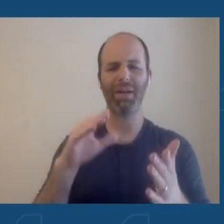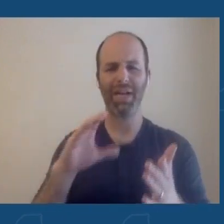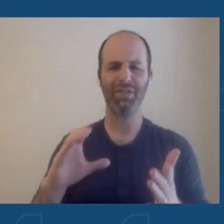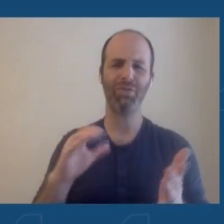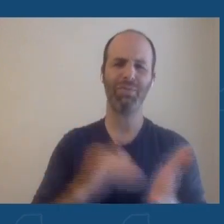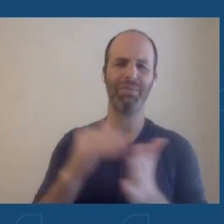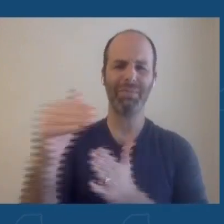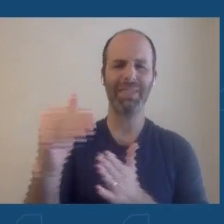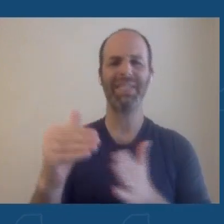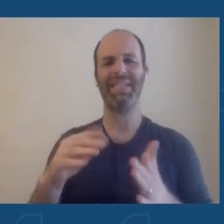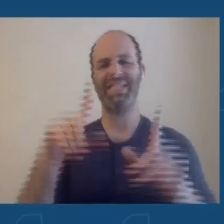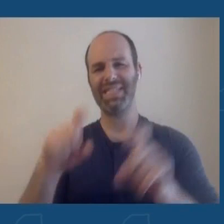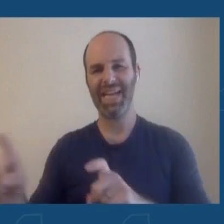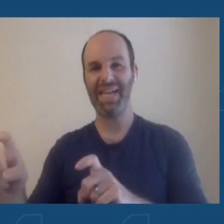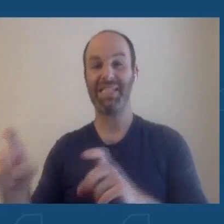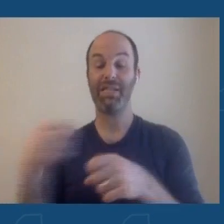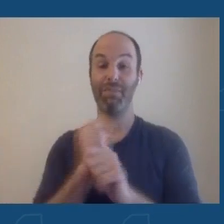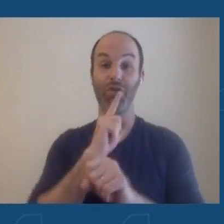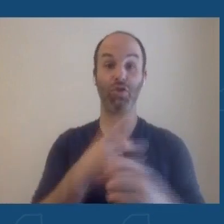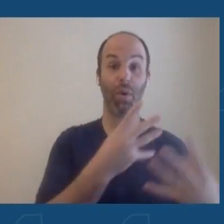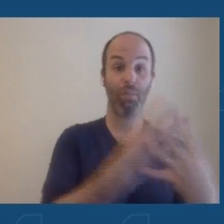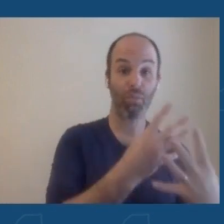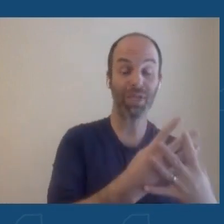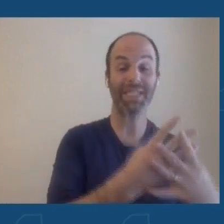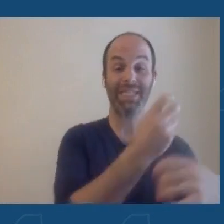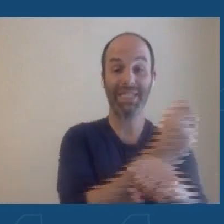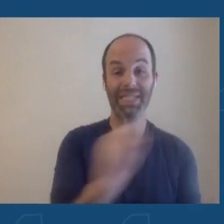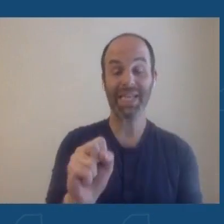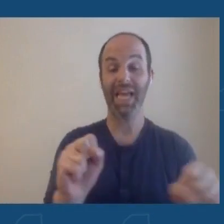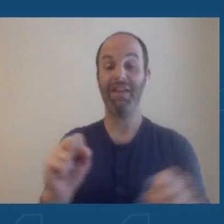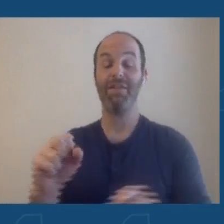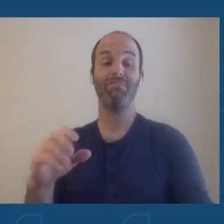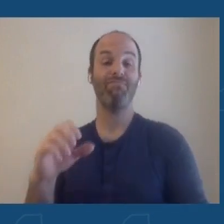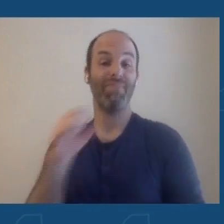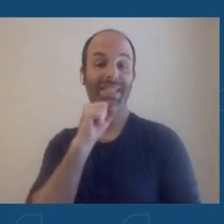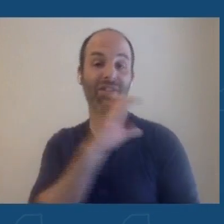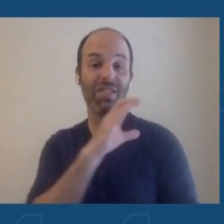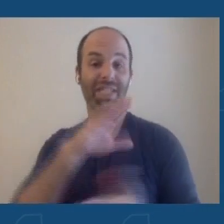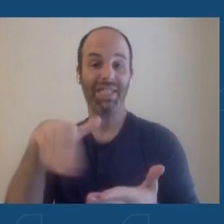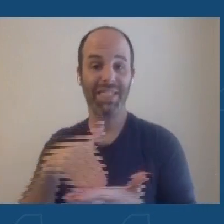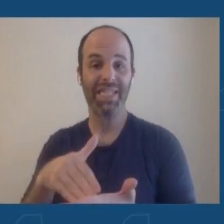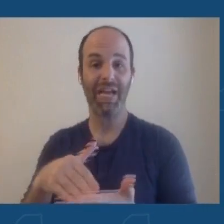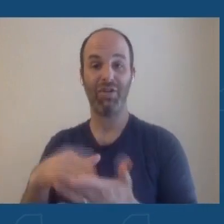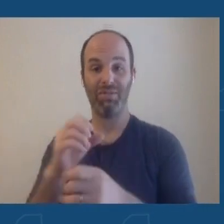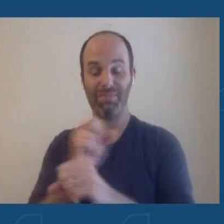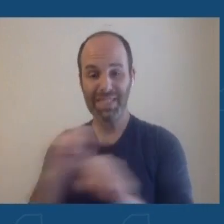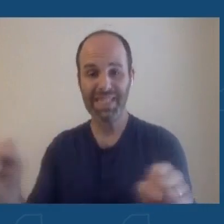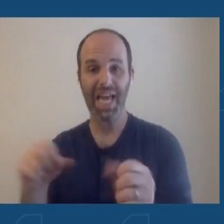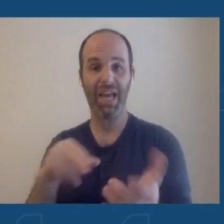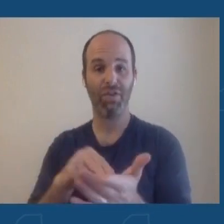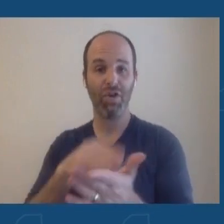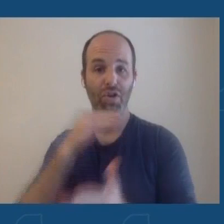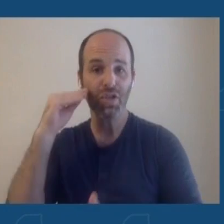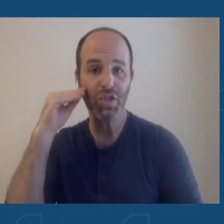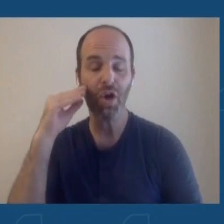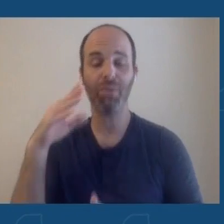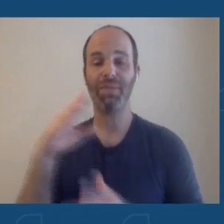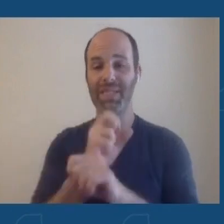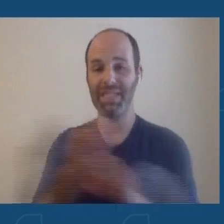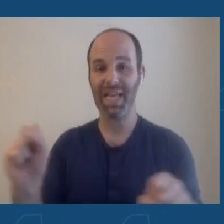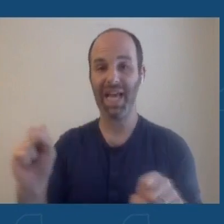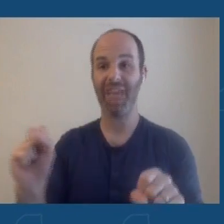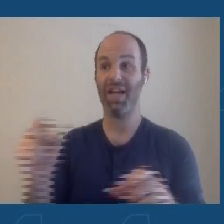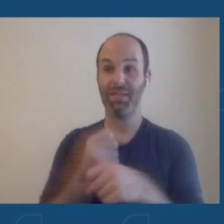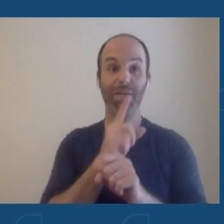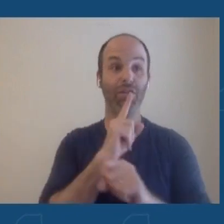our prisons safe, our nursing homes safe, and make sure that there was no shortage of test kits once they became available. And we had